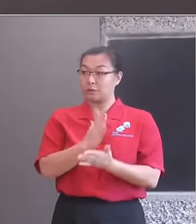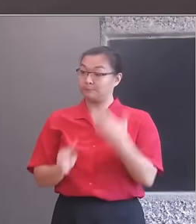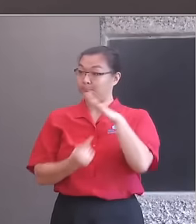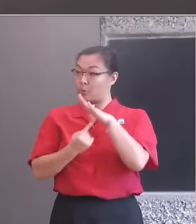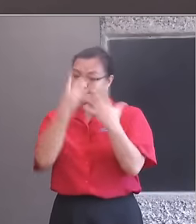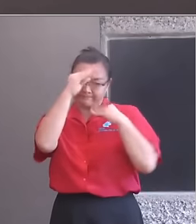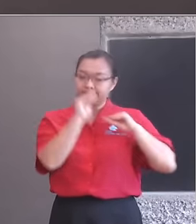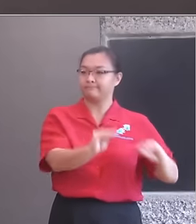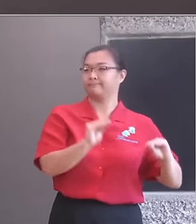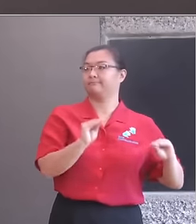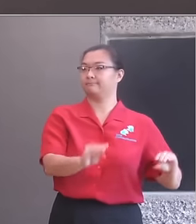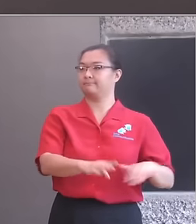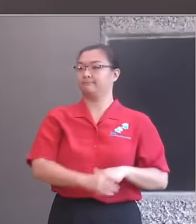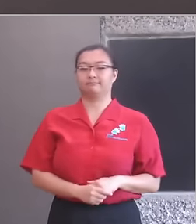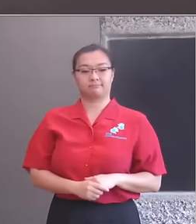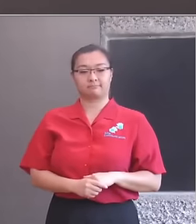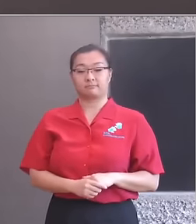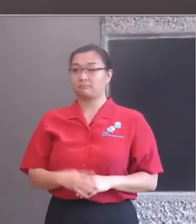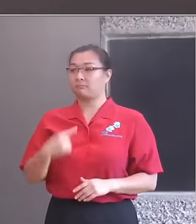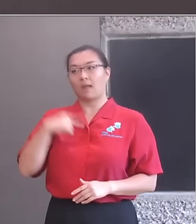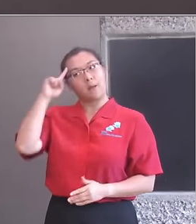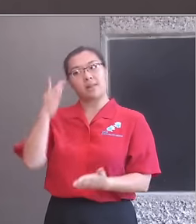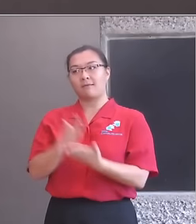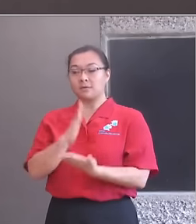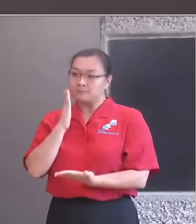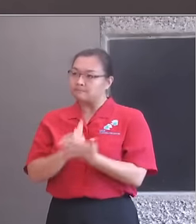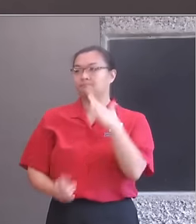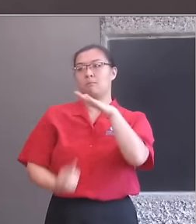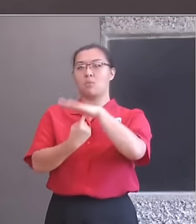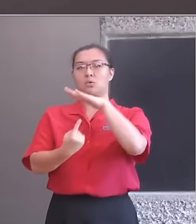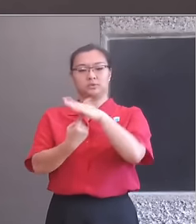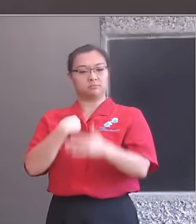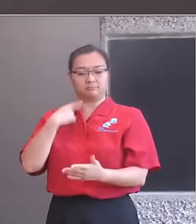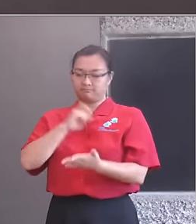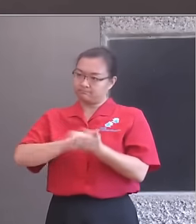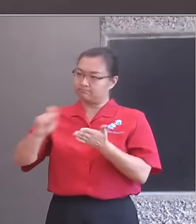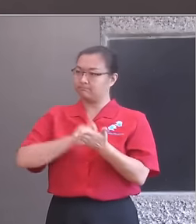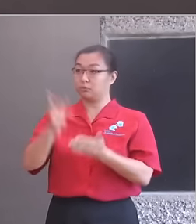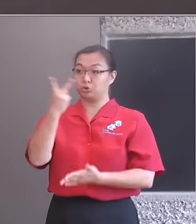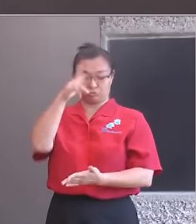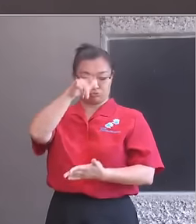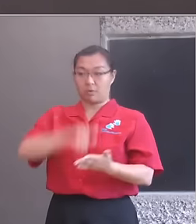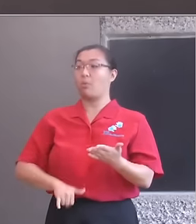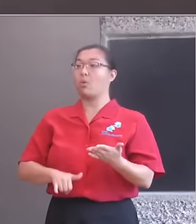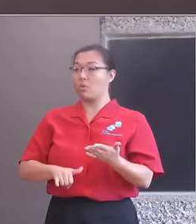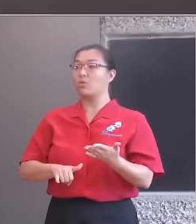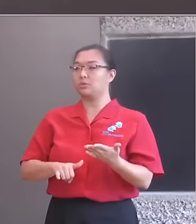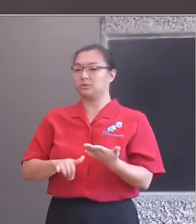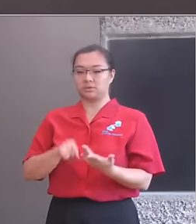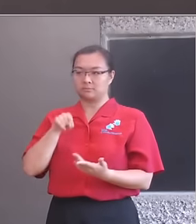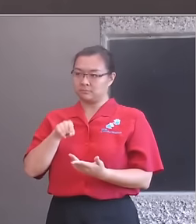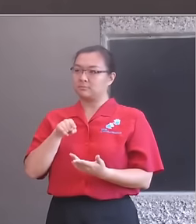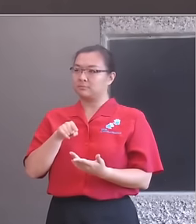the importance of cultural education. I've authored two major government reports on the subjects that have helped shape provision. And I've written extensively